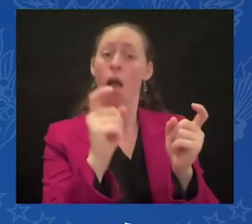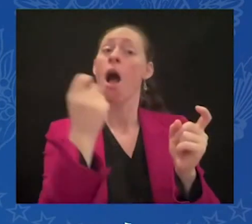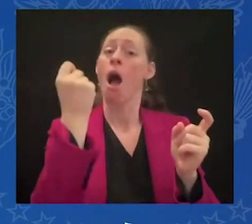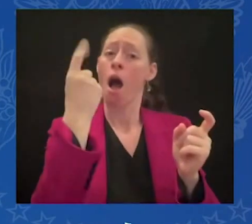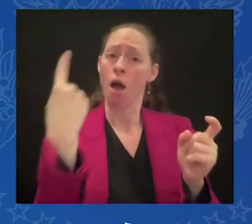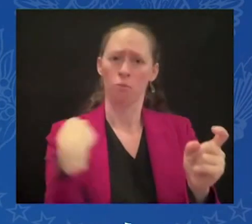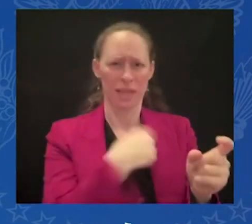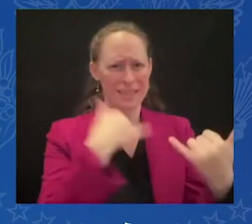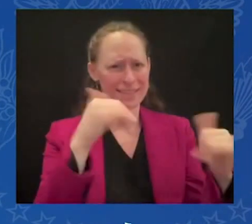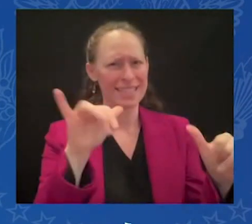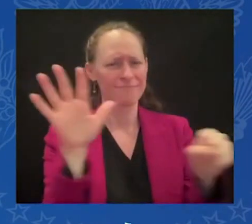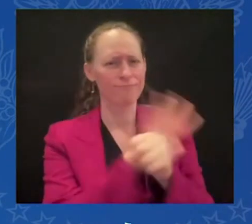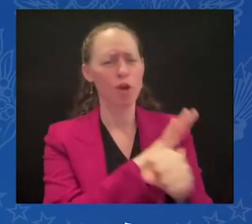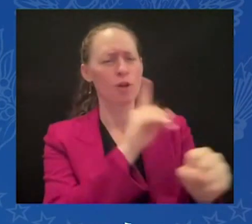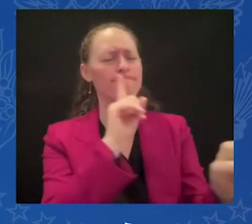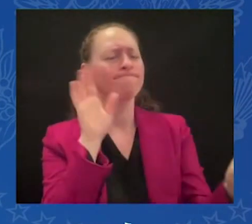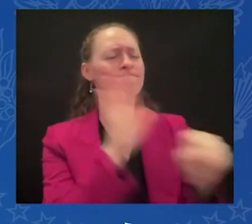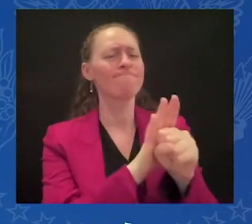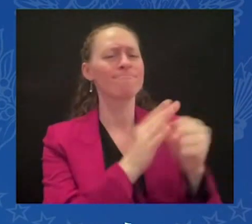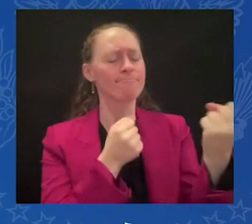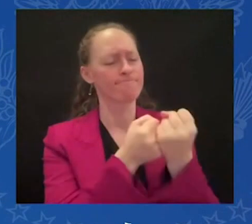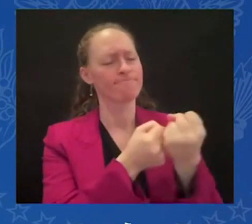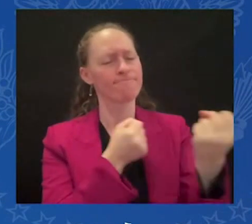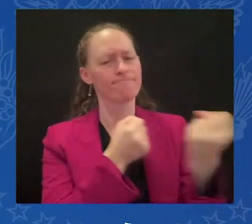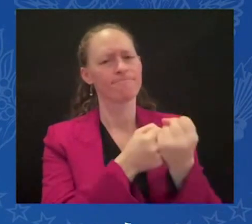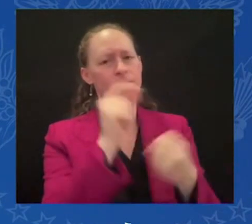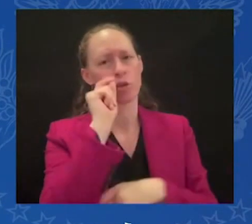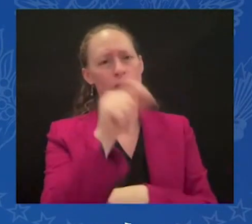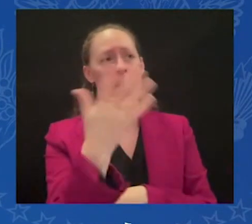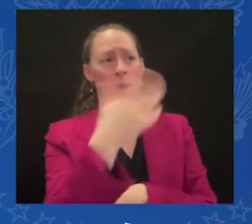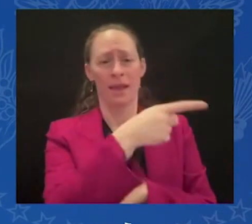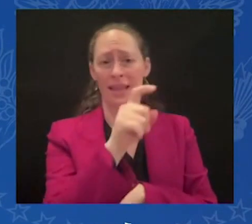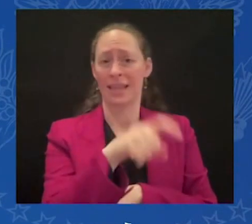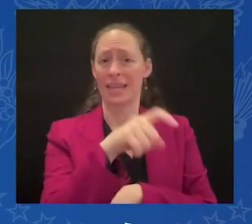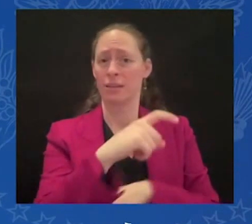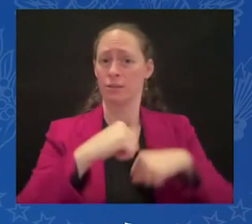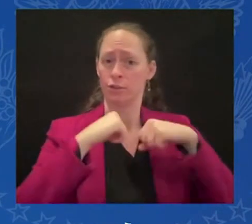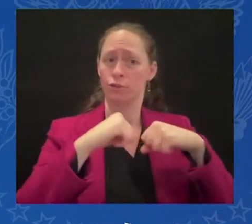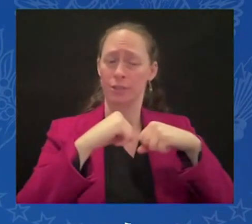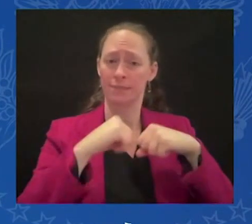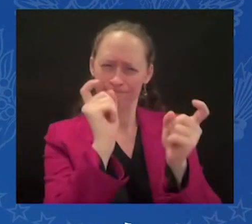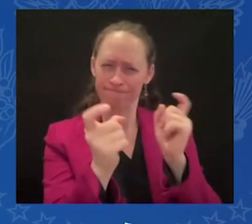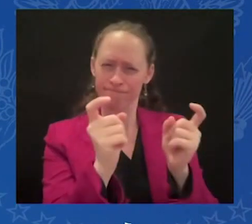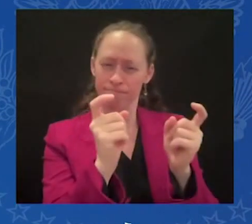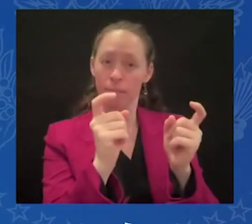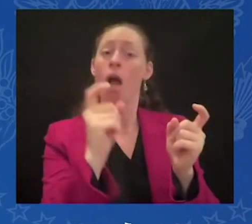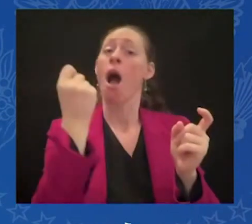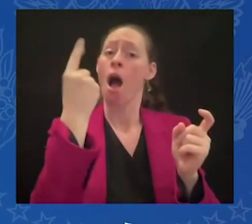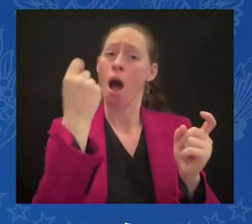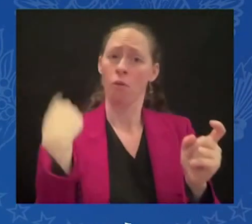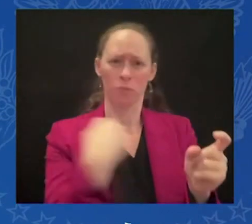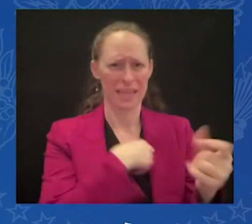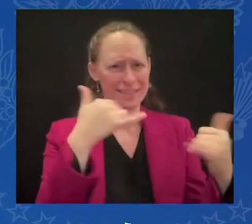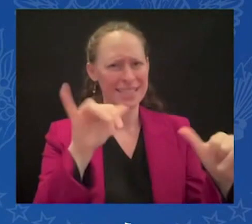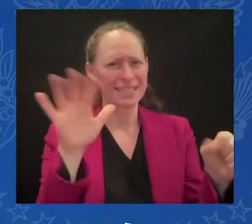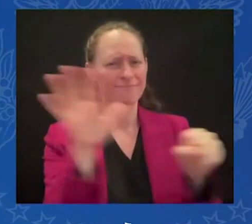Vladimir and I, we — I shouldn't be so familiar. Mr. Zelensky and I — Vladimir and